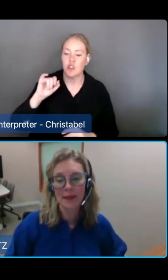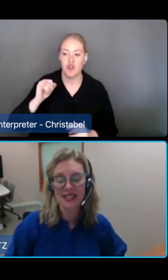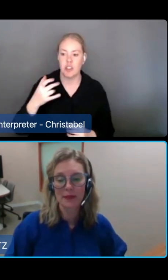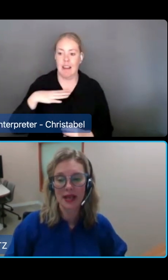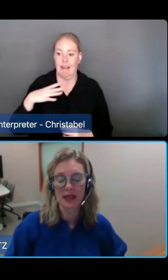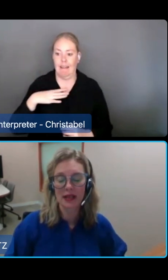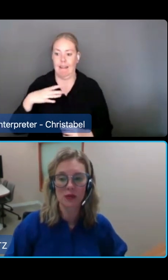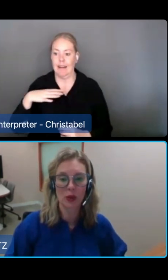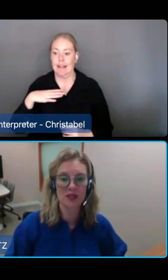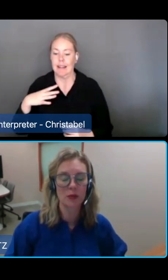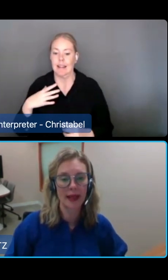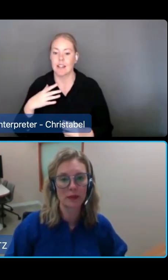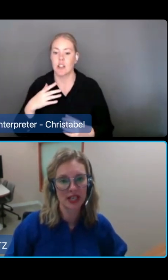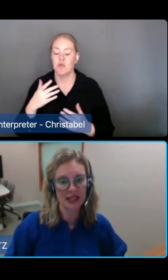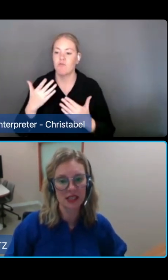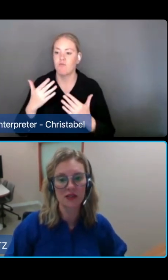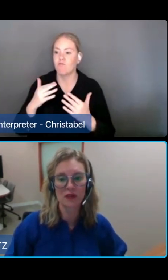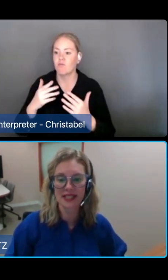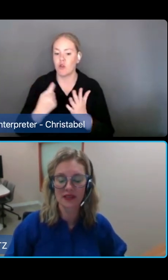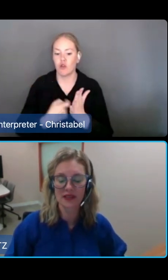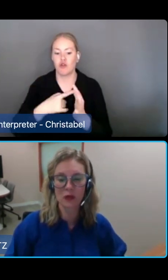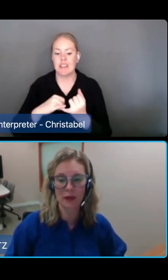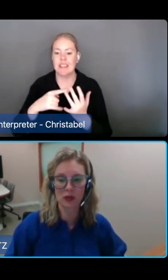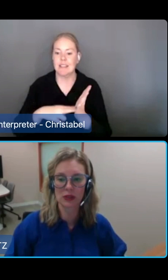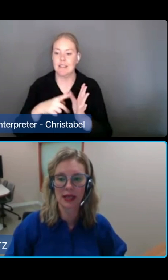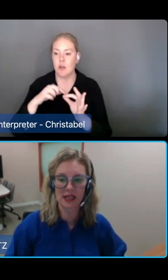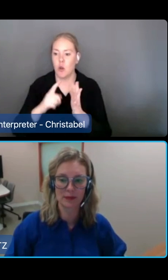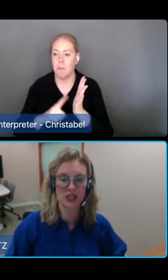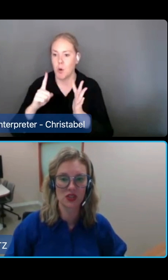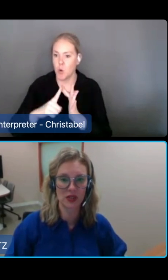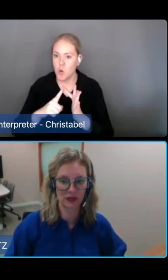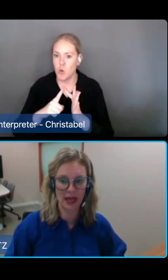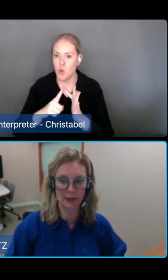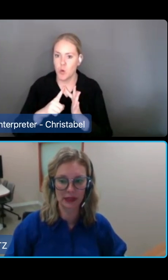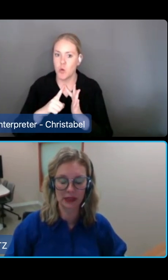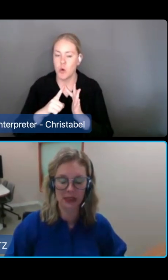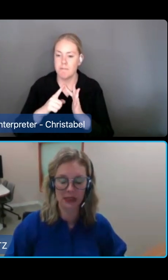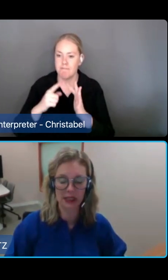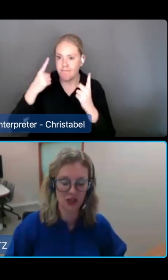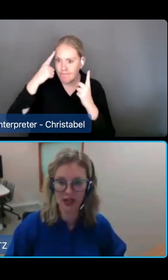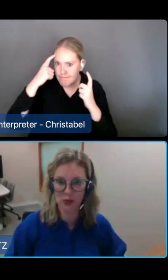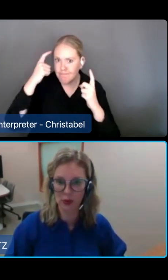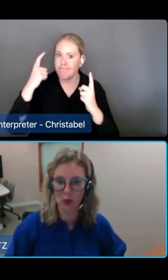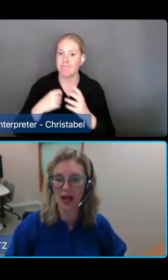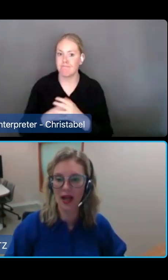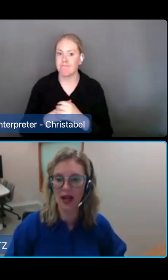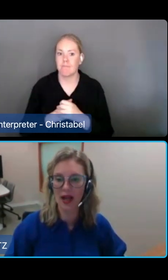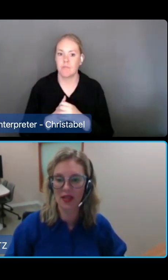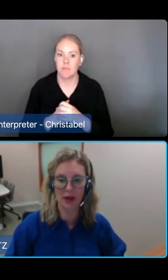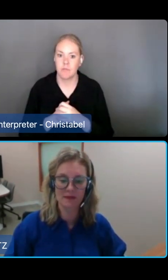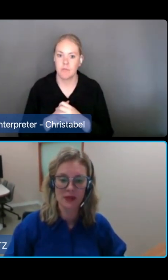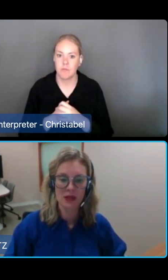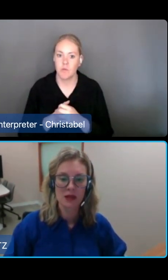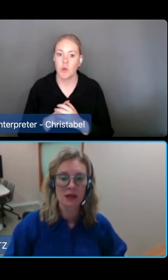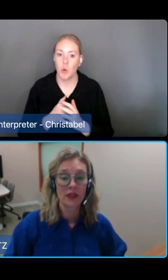these requirements are met, whistleblowers will be protected from civil, criminal and administrative liability, as well as contractual or other